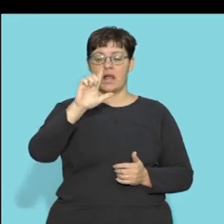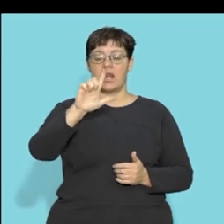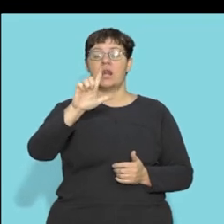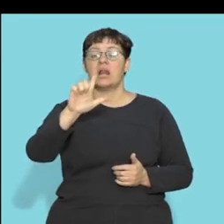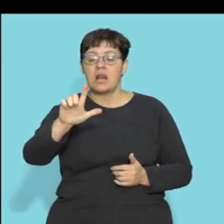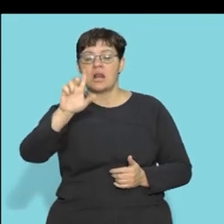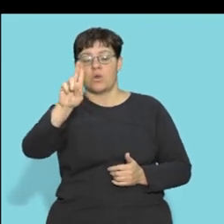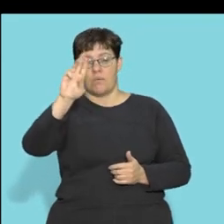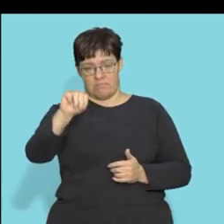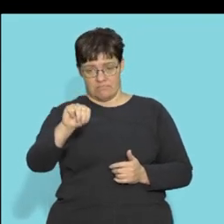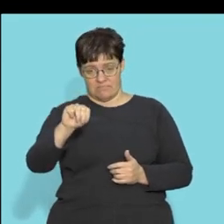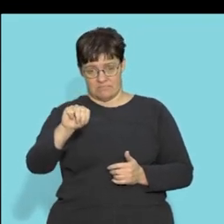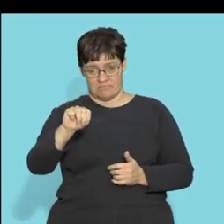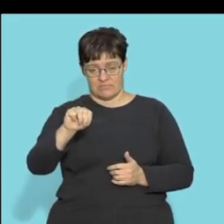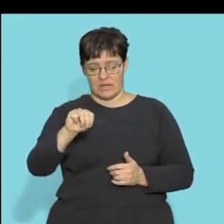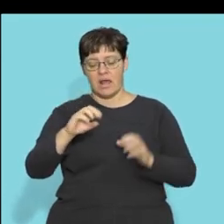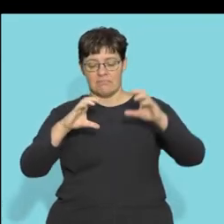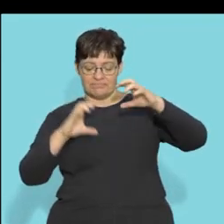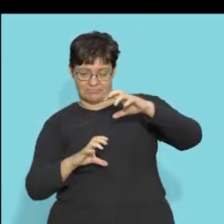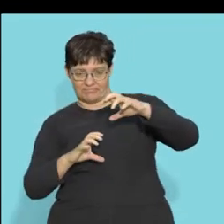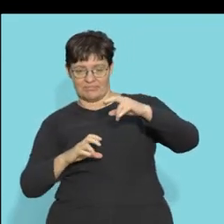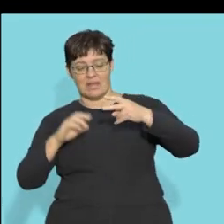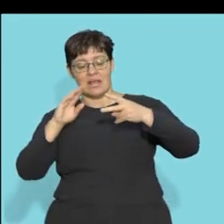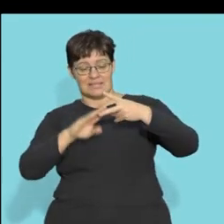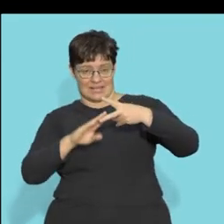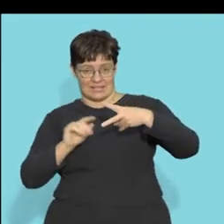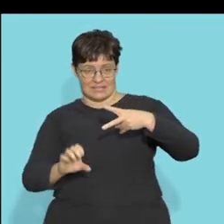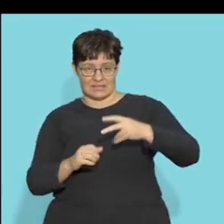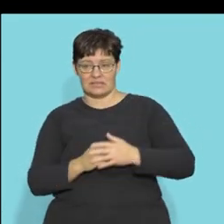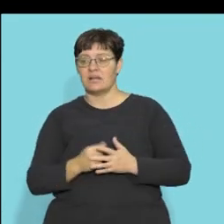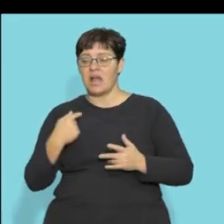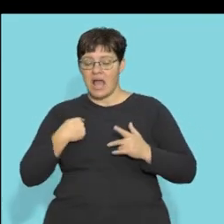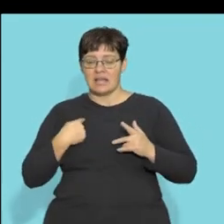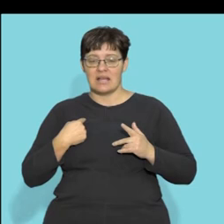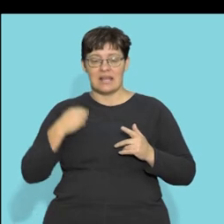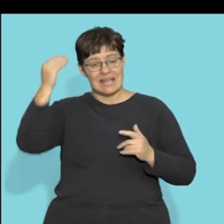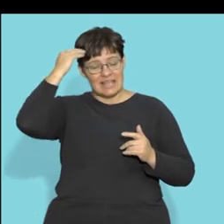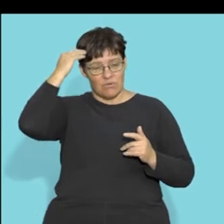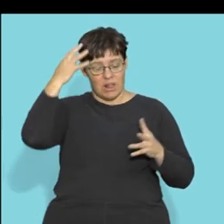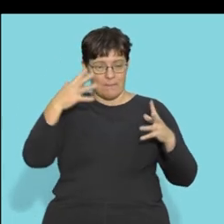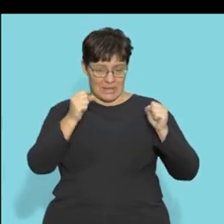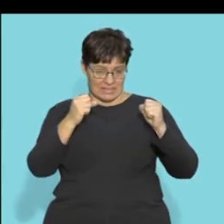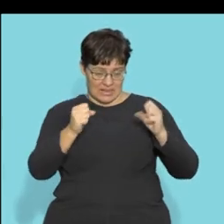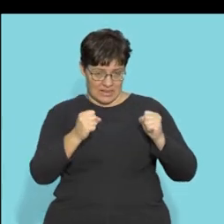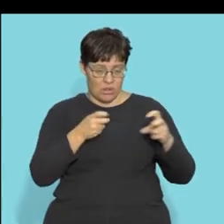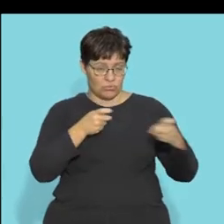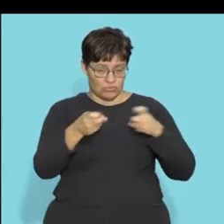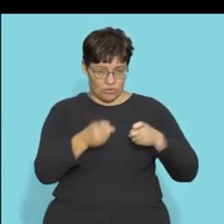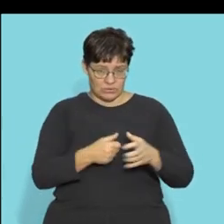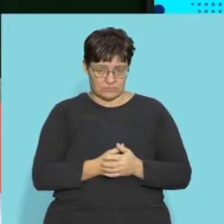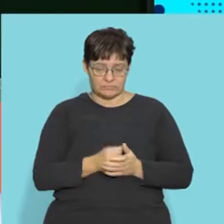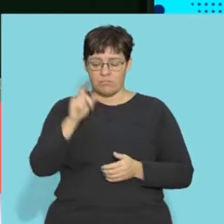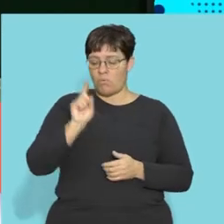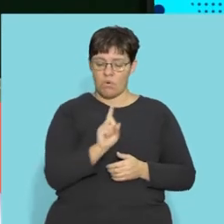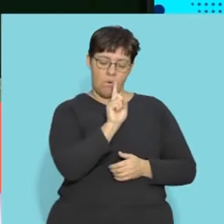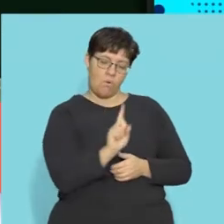double l there the cerebellum second largest part of the brain coordinates the skeletal muscles what that means is the following